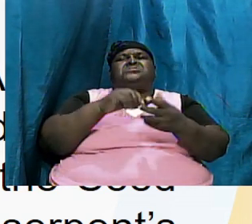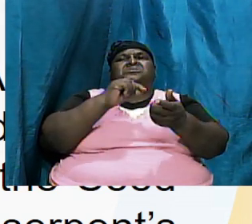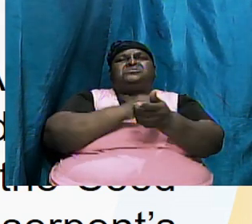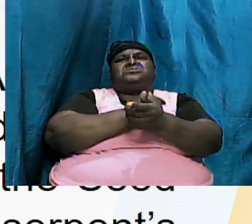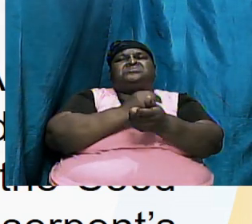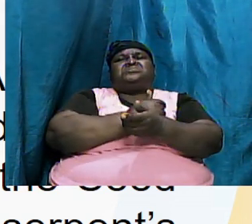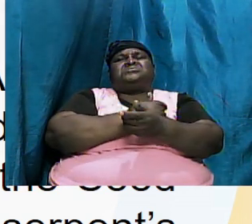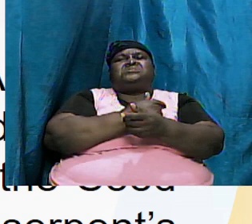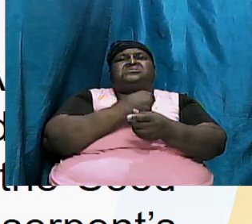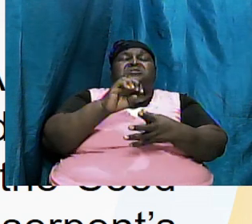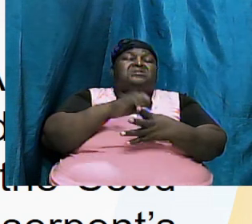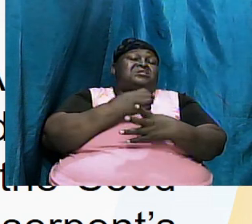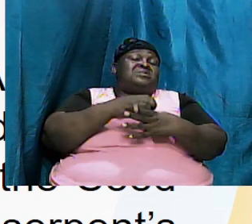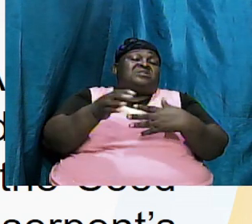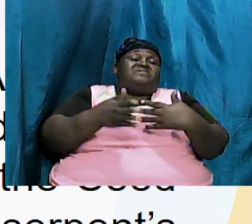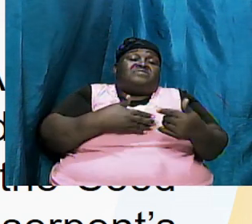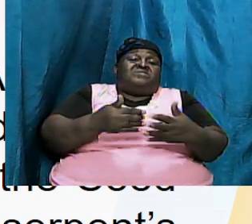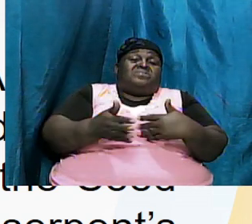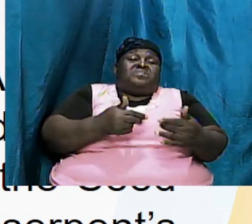even though God